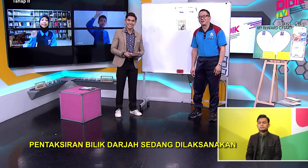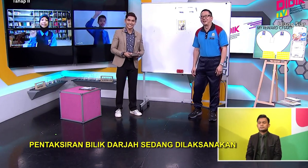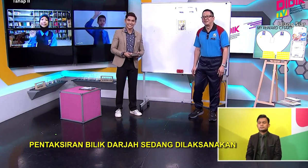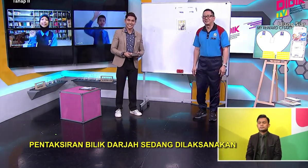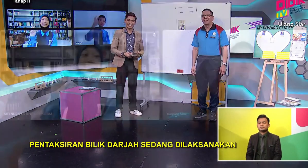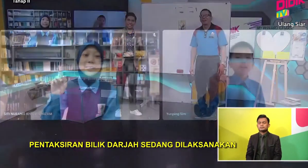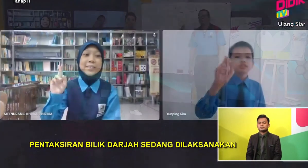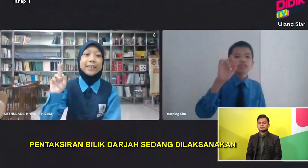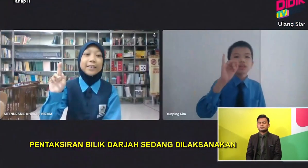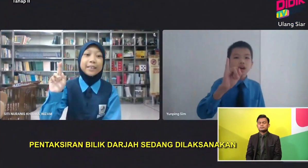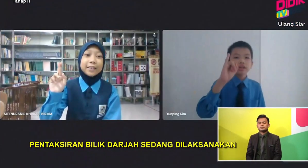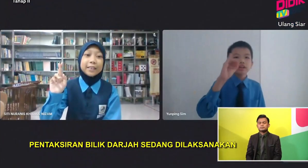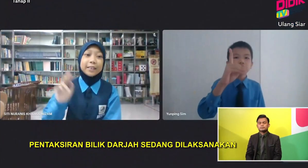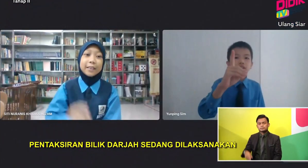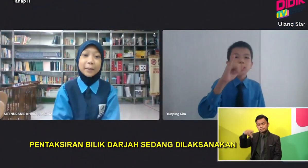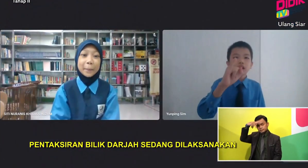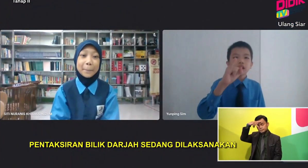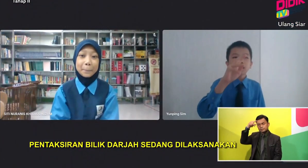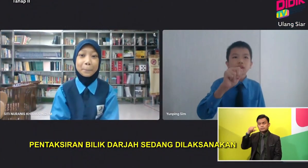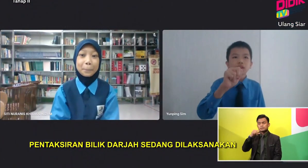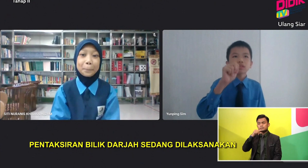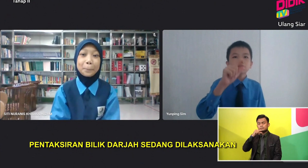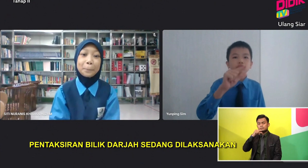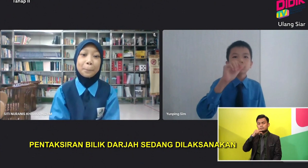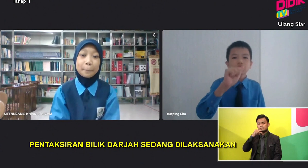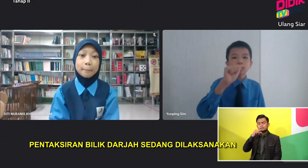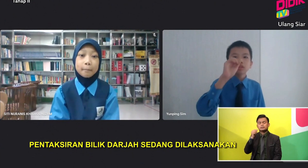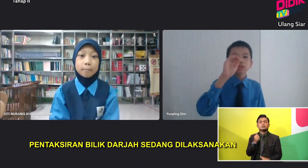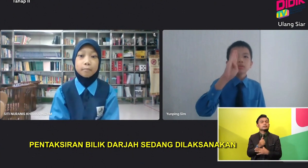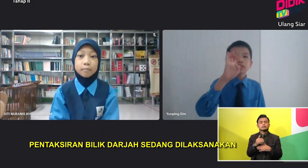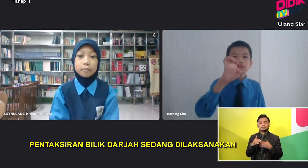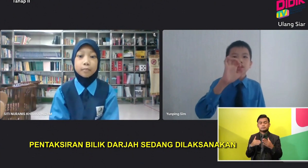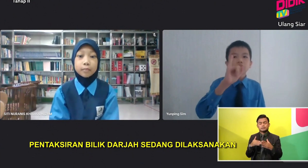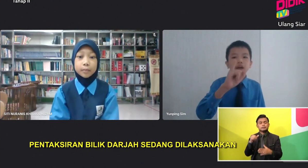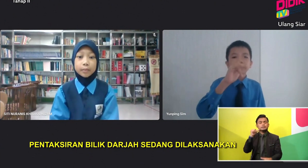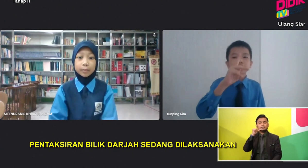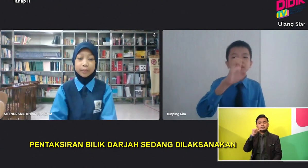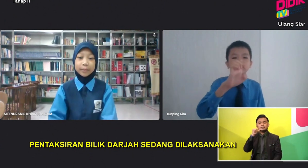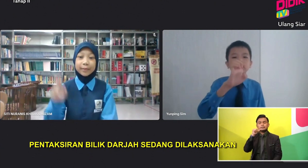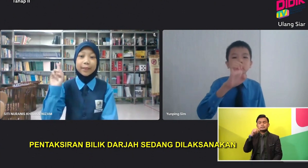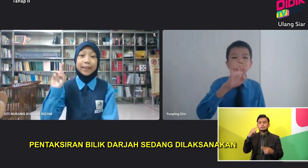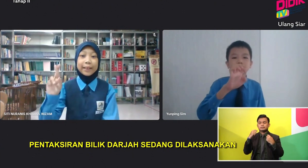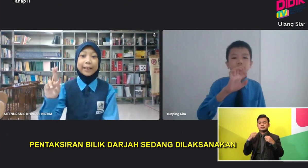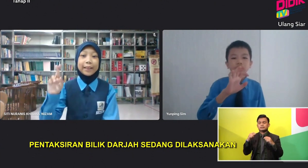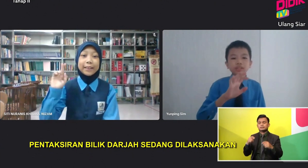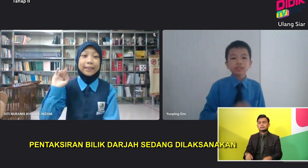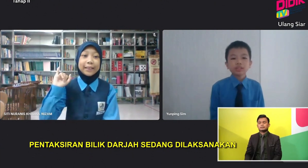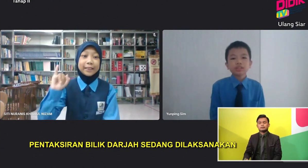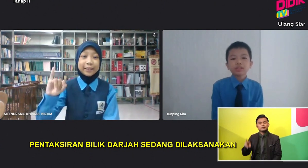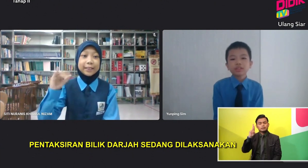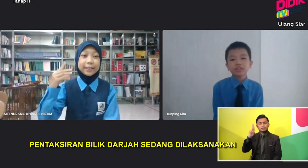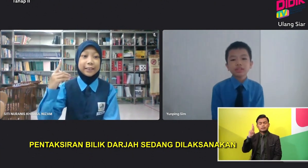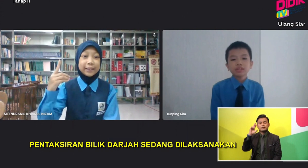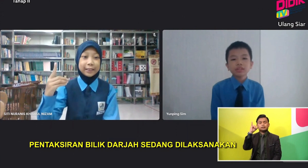Pengpeng Want to try Okay Anis Anis is trying Okay Anis Go ahead R